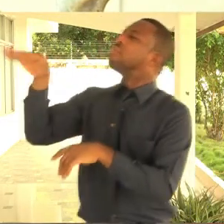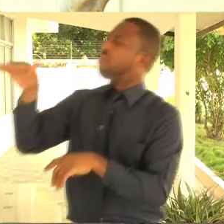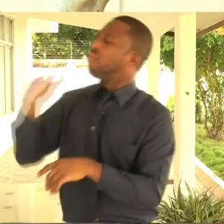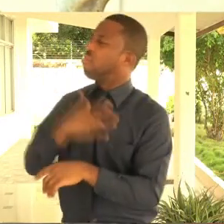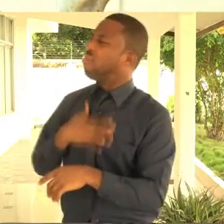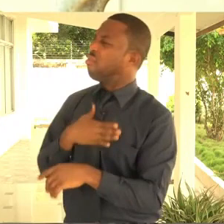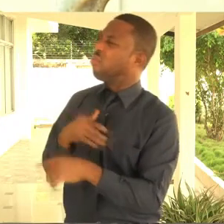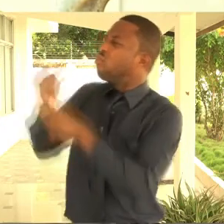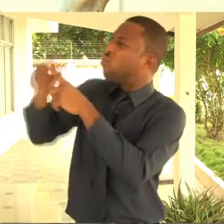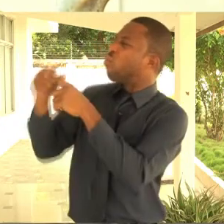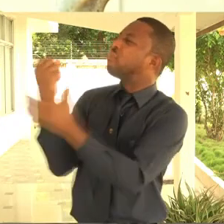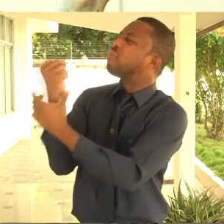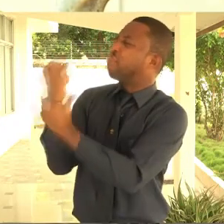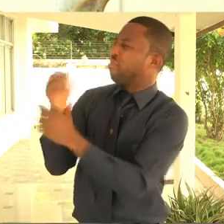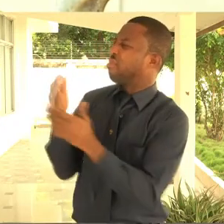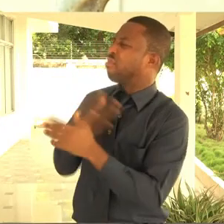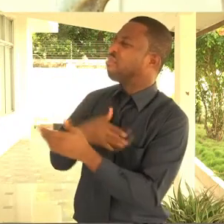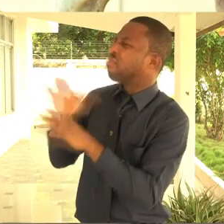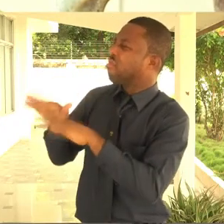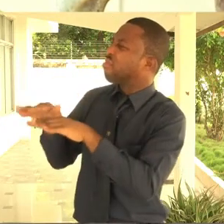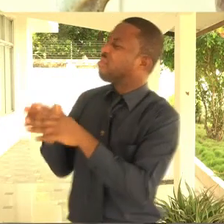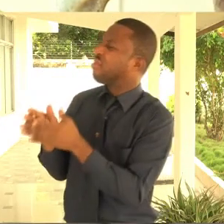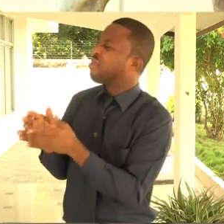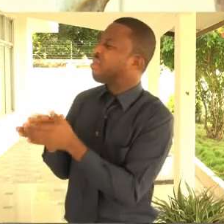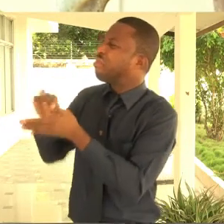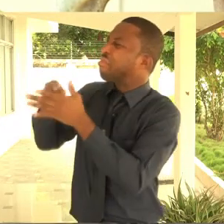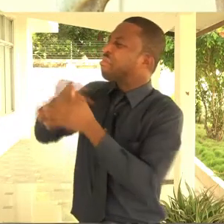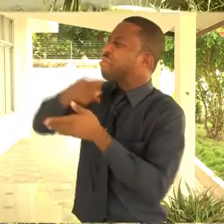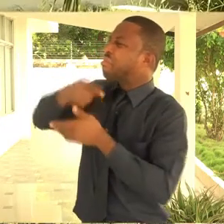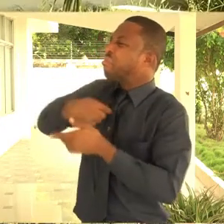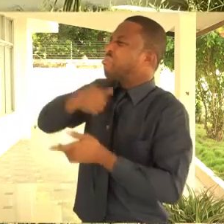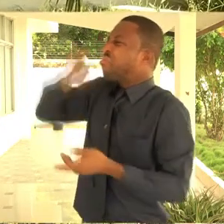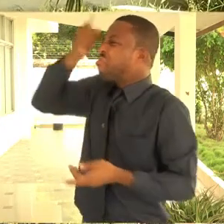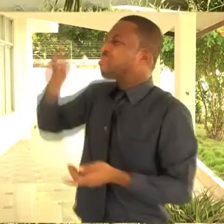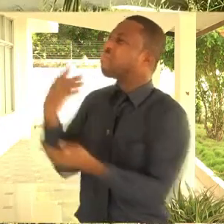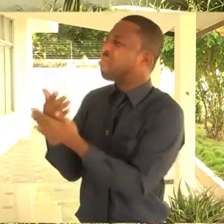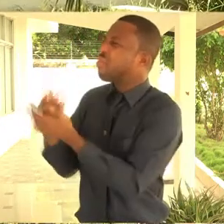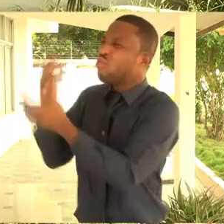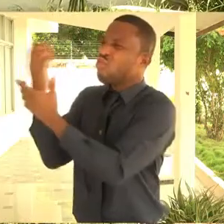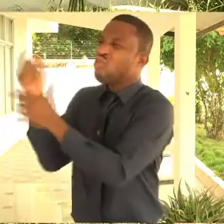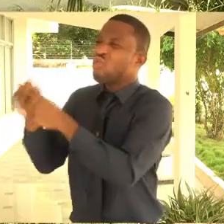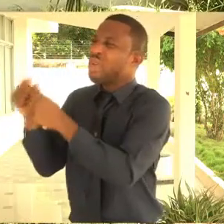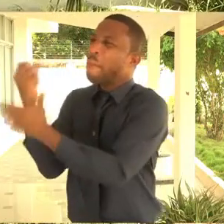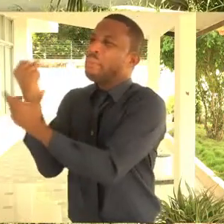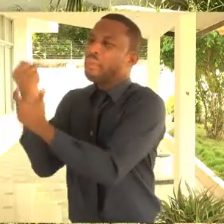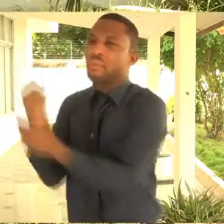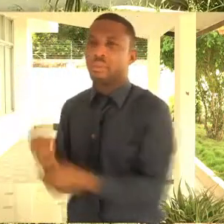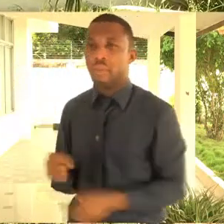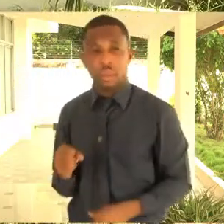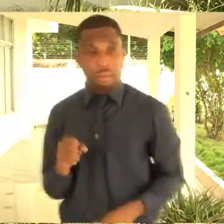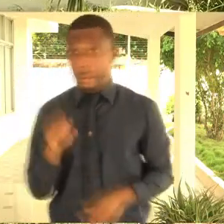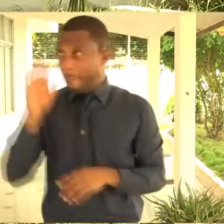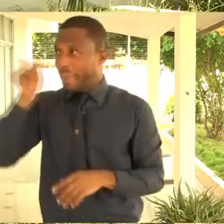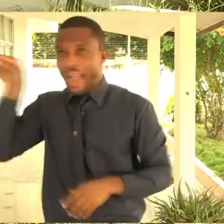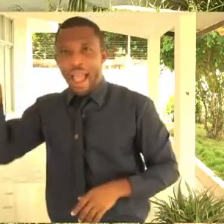at me wondering whether I really understood what he was saying. And he wanted to ask me. So